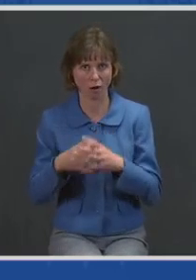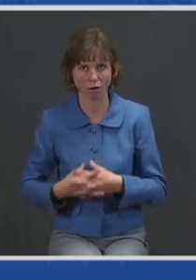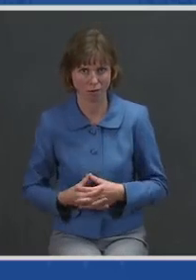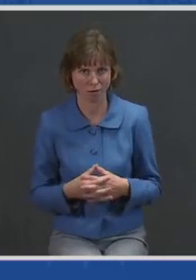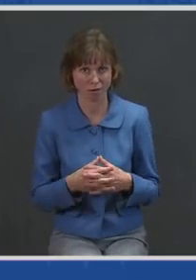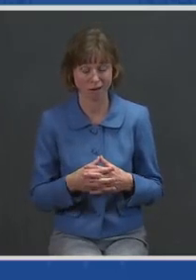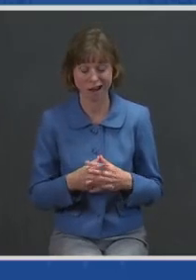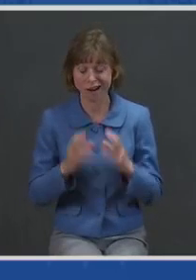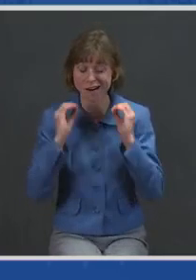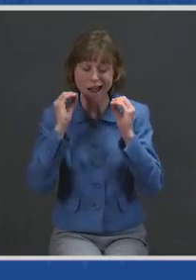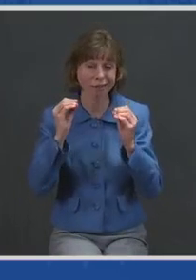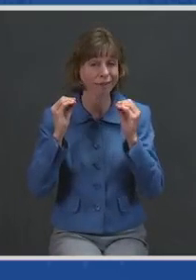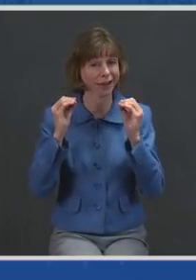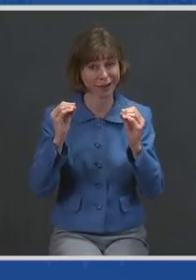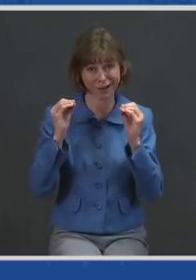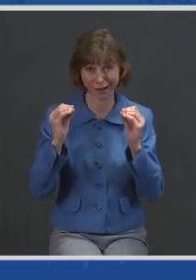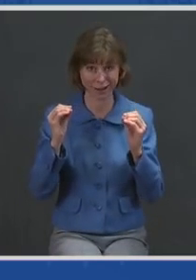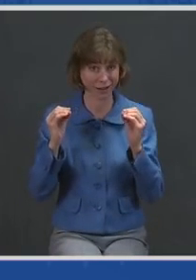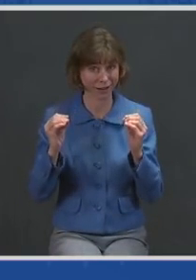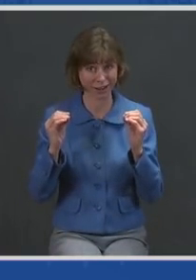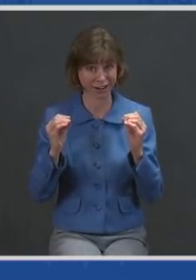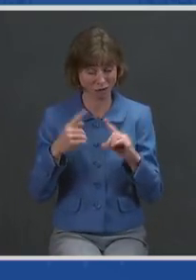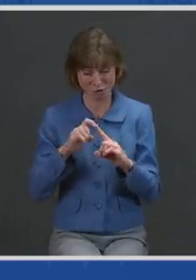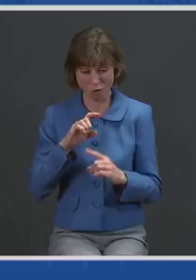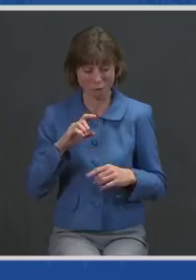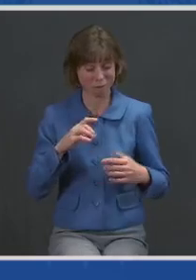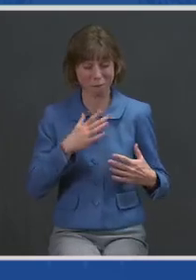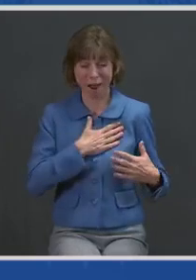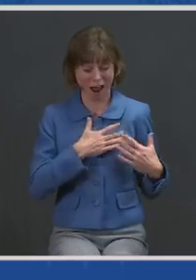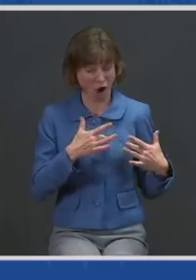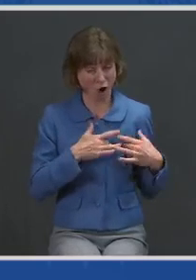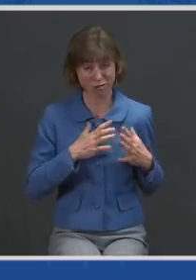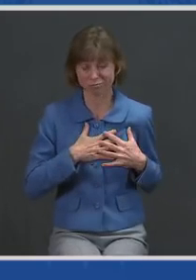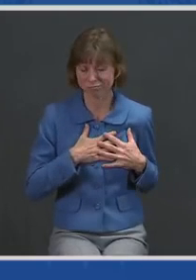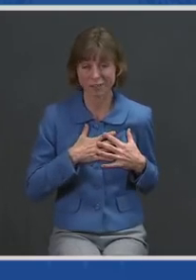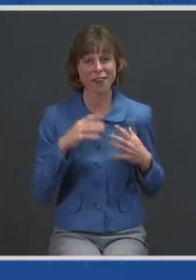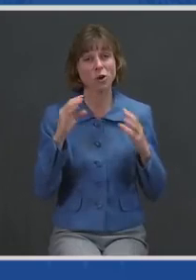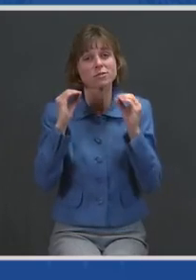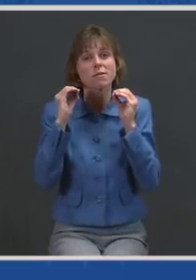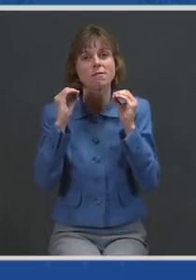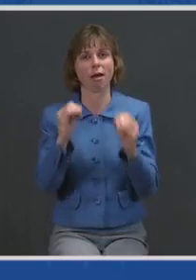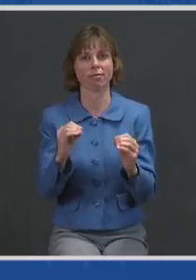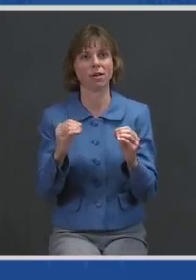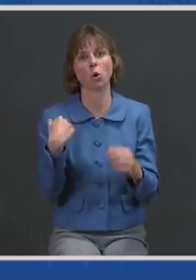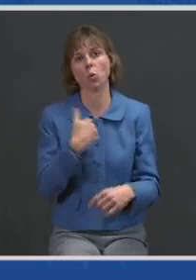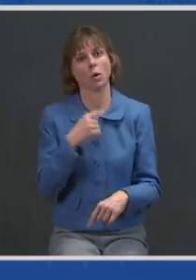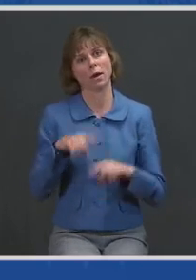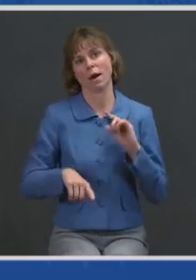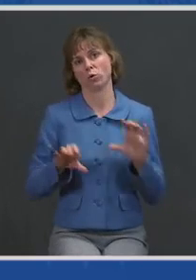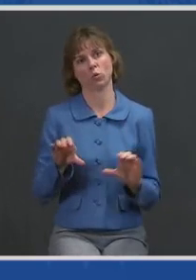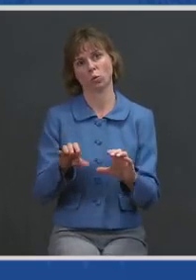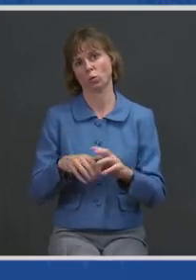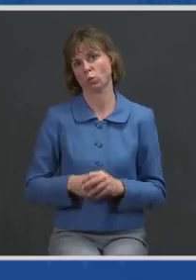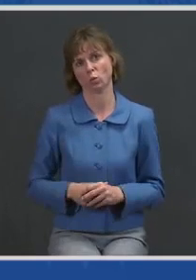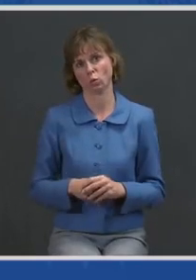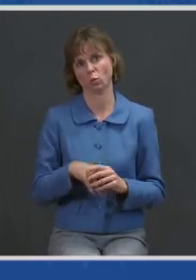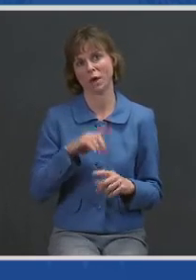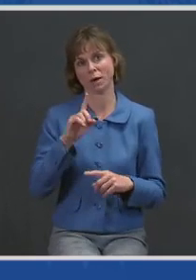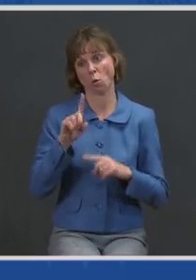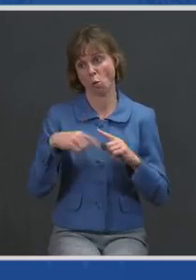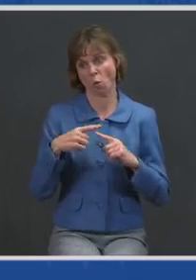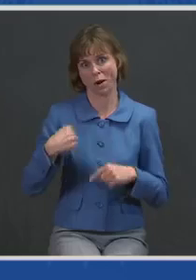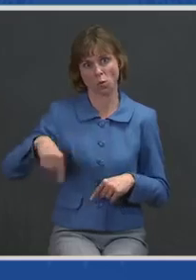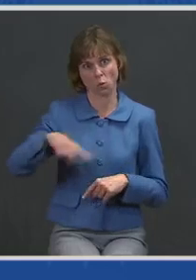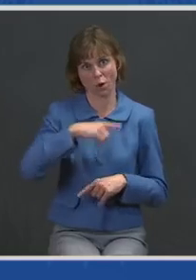nothing, nothing, from the bottom of my heart I believe this, there's nothing we can't do when we do it together.